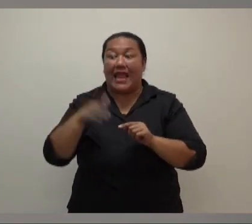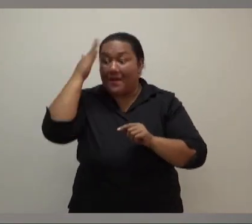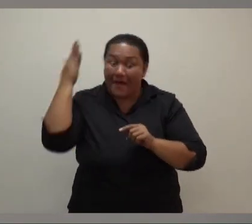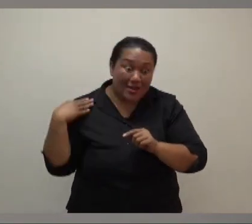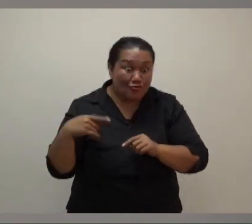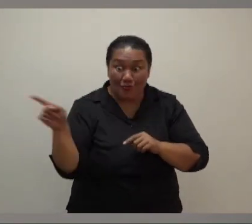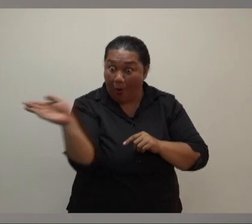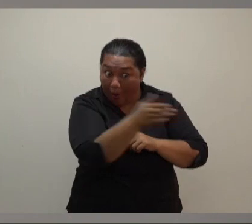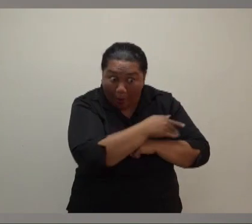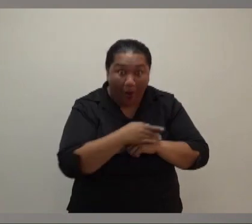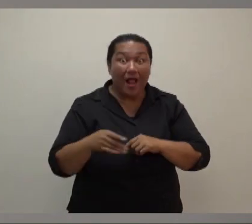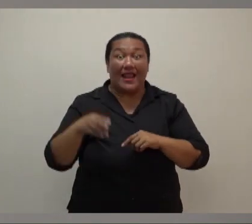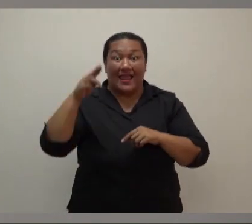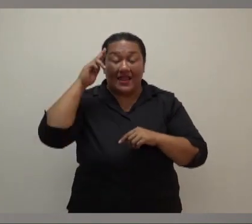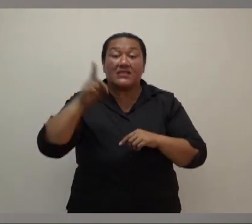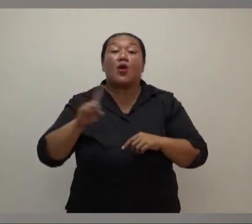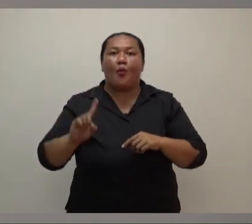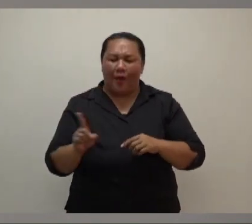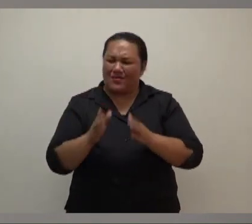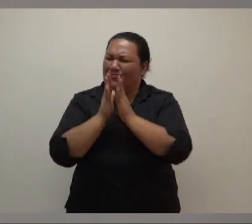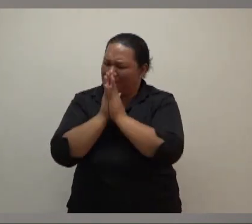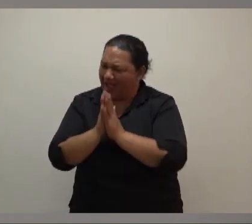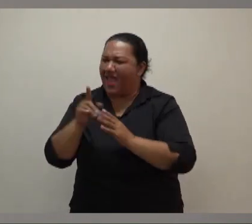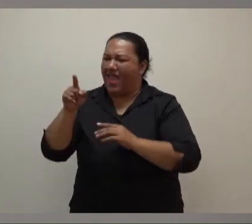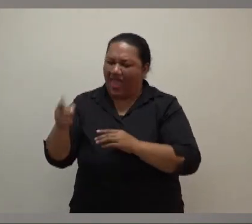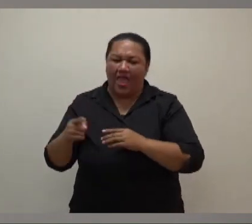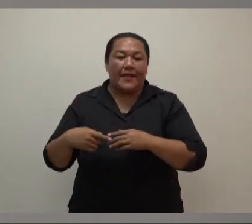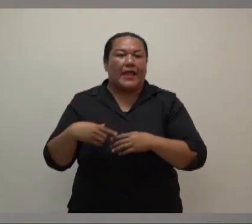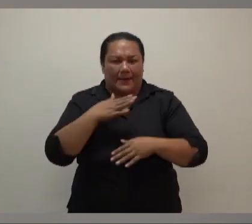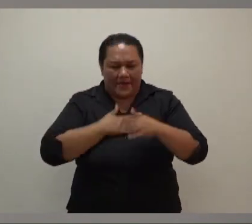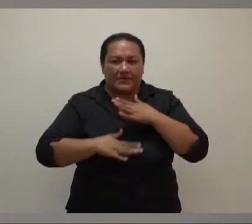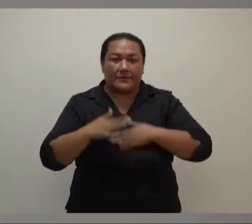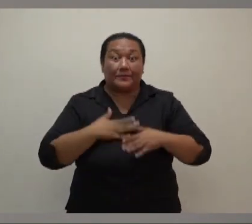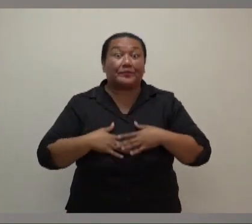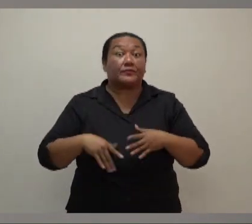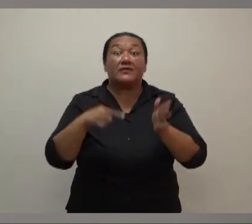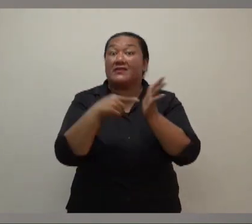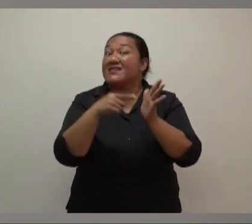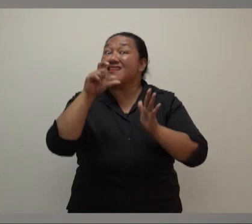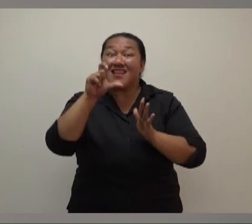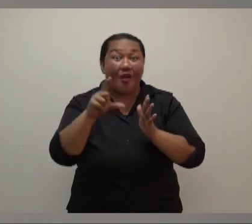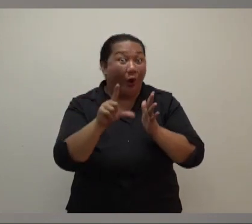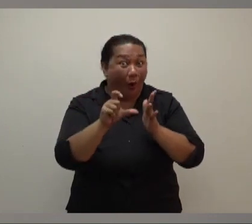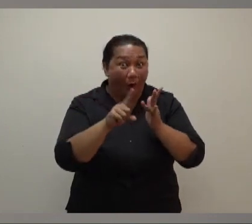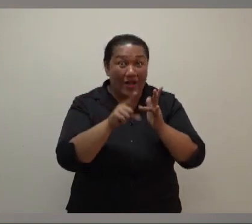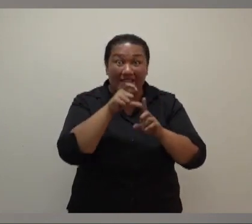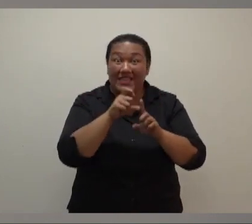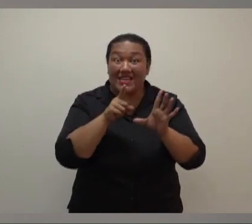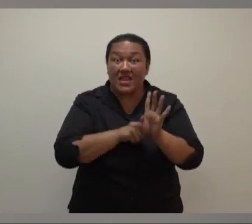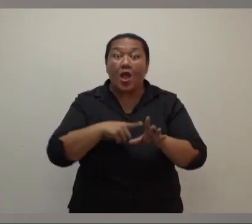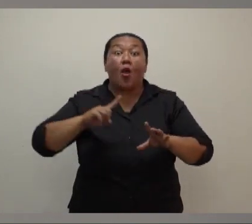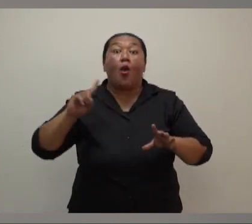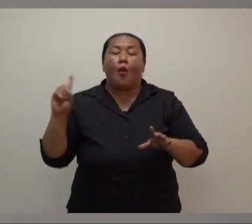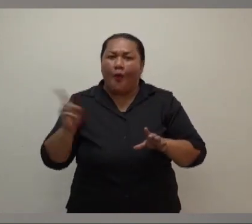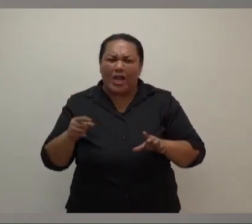to the well-being of their fellow Fijians during this crisis. T.C. CODI, ladies and gentlemen, was a wet storm, but not especially a windy